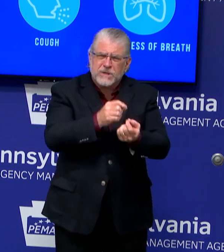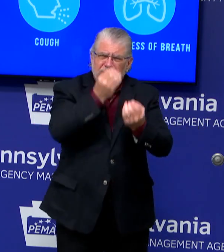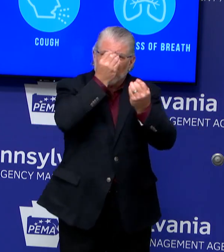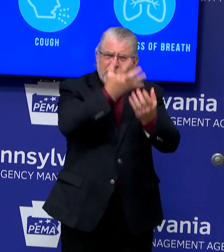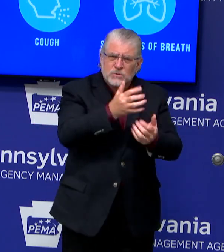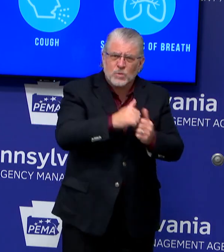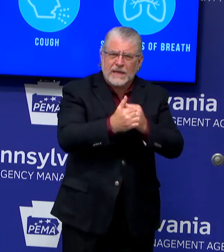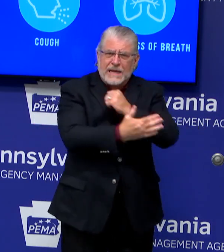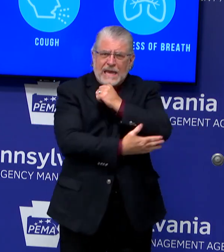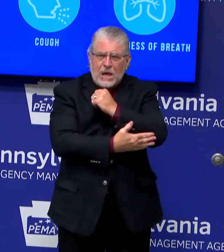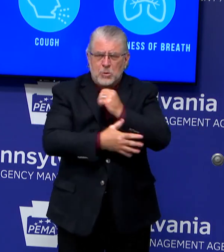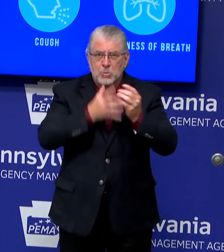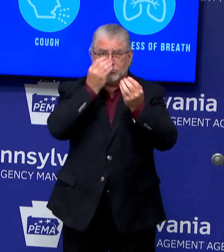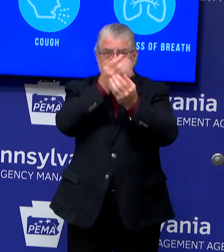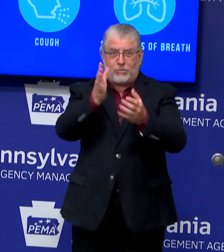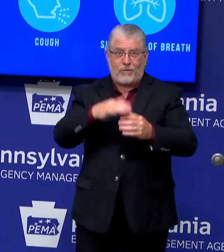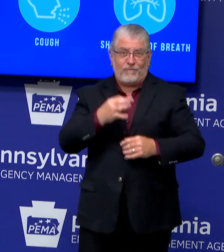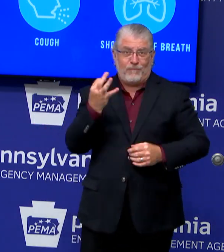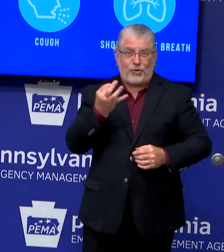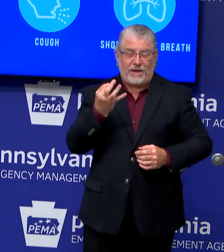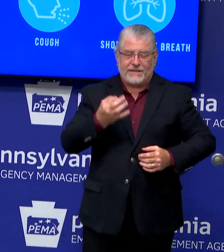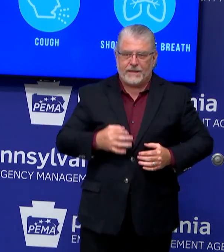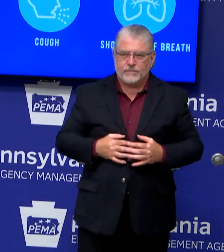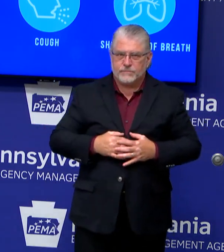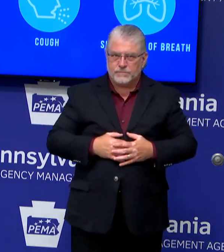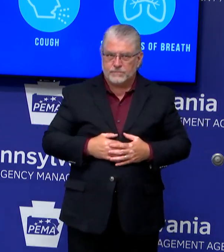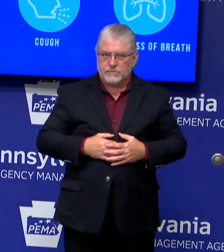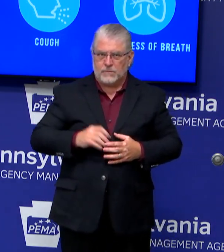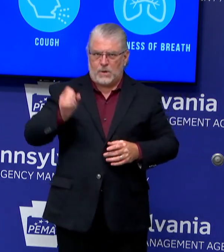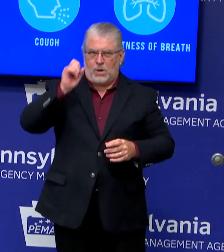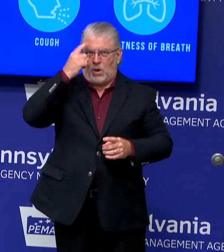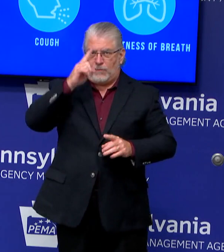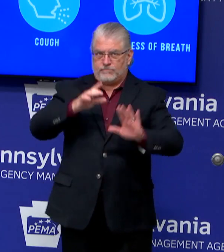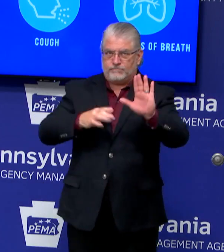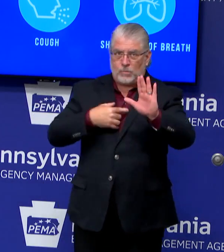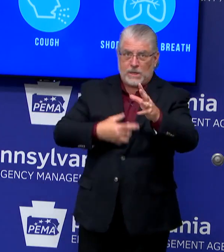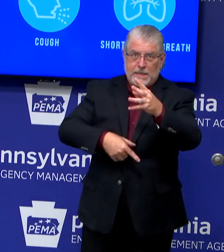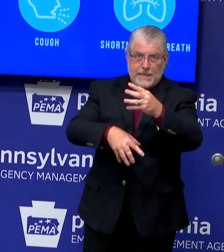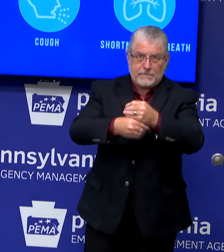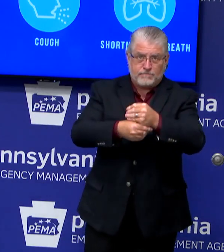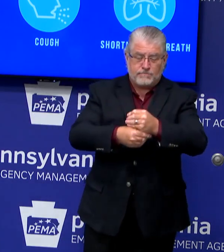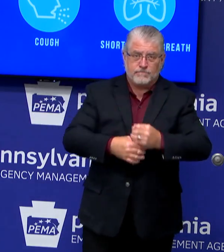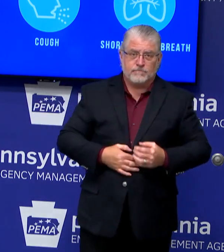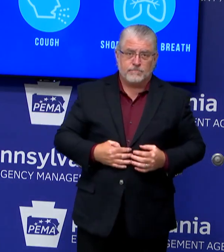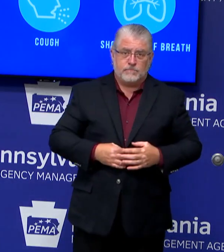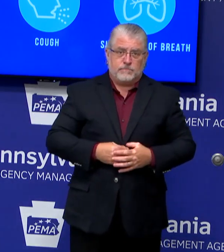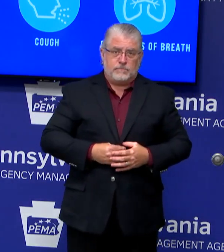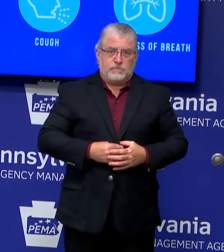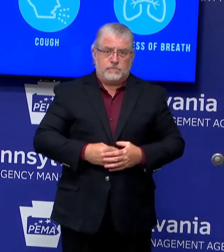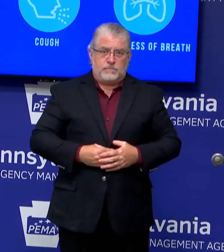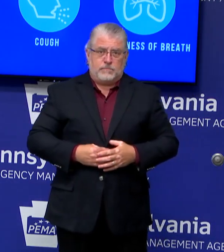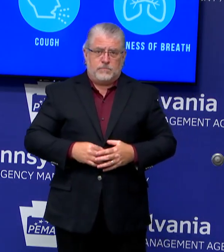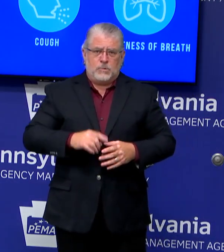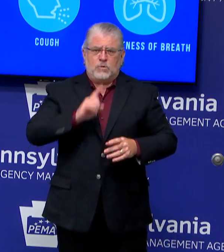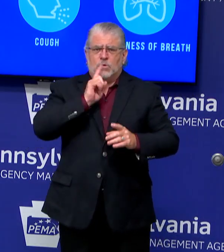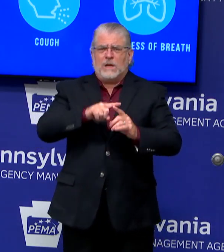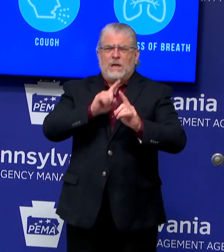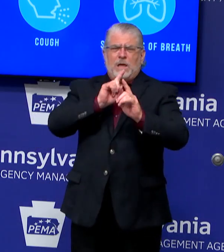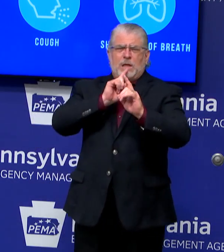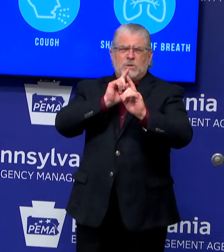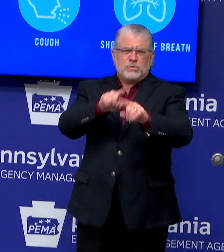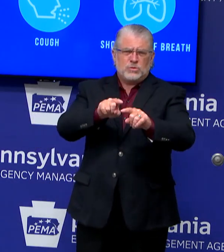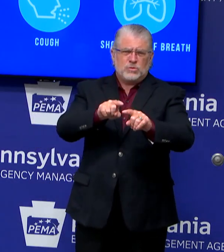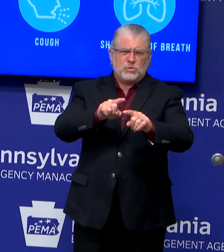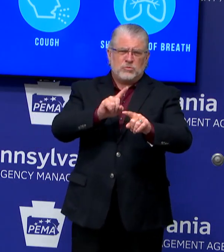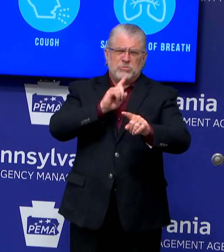Friday. But I think to answer your question, there are very few exceptions that we're seeing. This is a